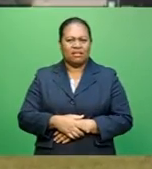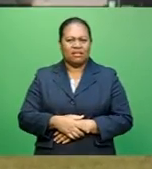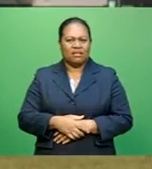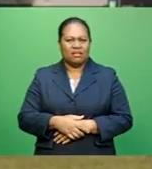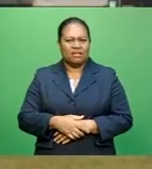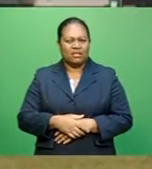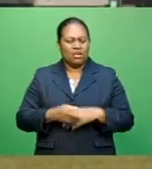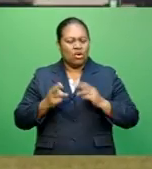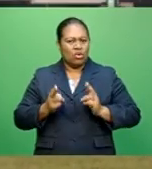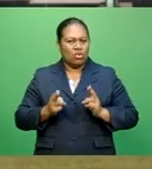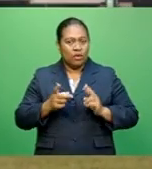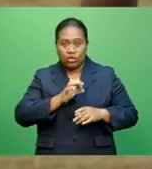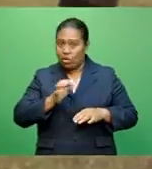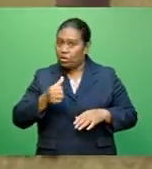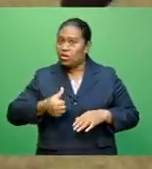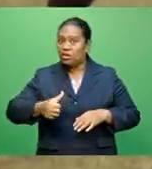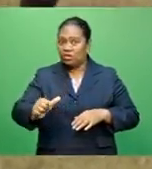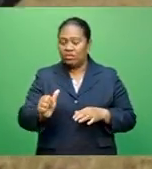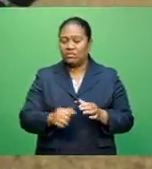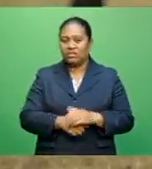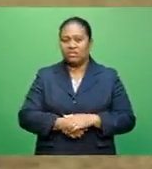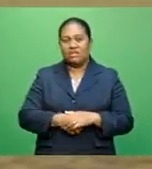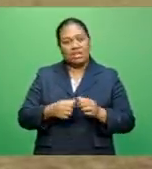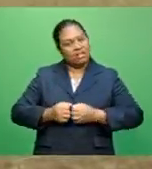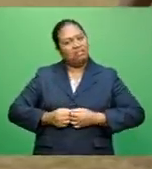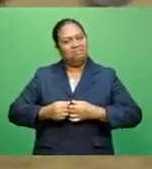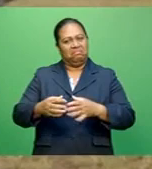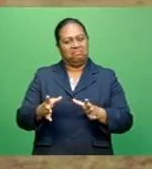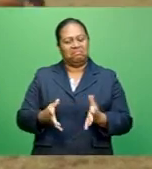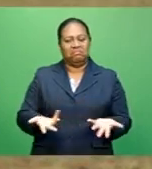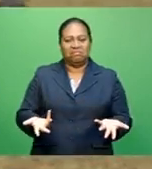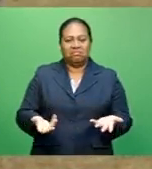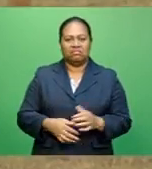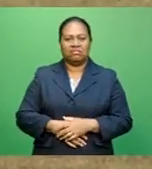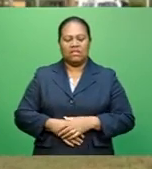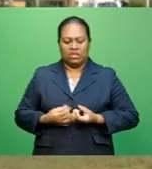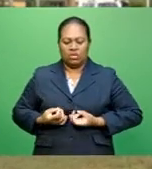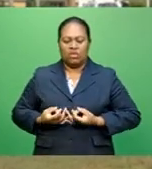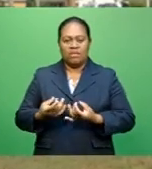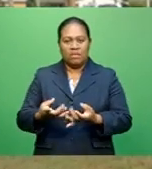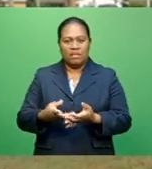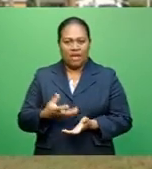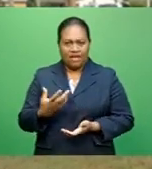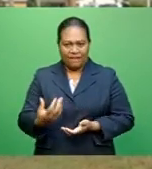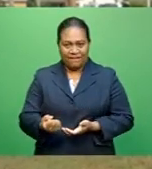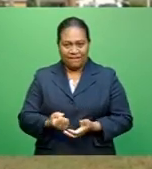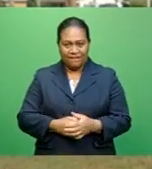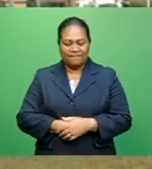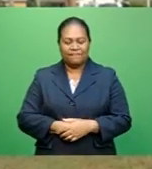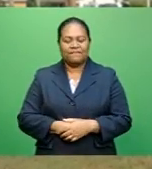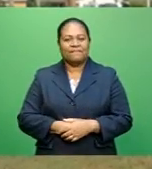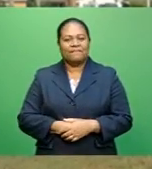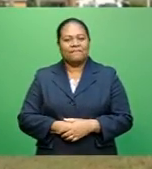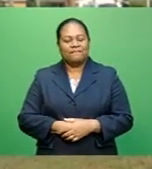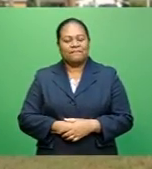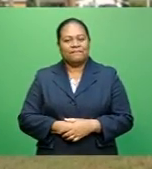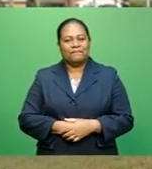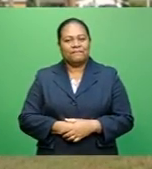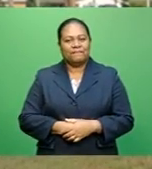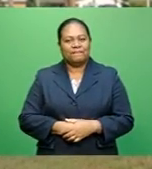Normally they say if you don't use it, you lose it. So we are preparing there. And then